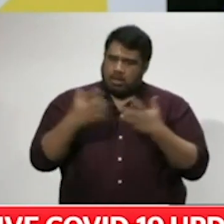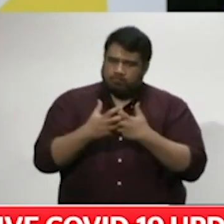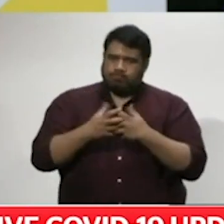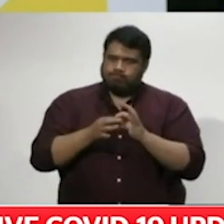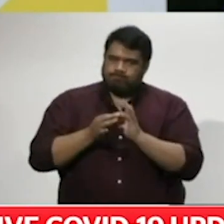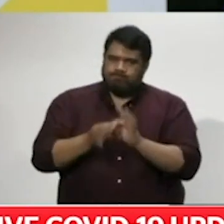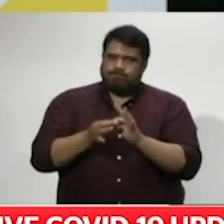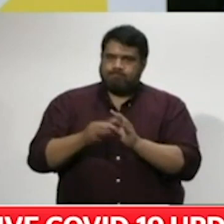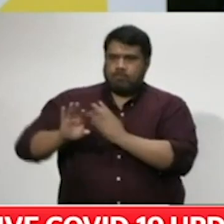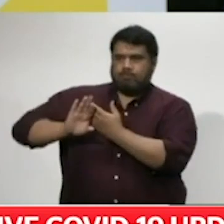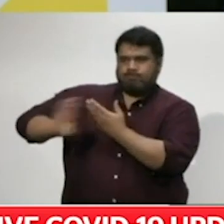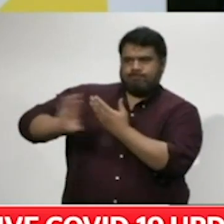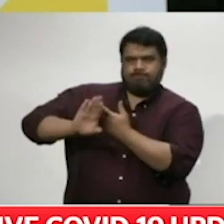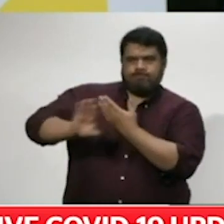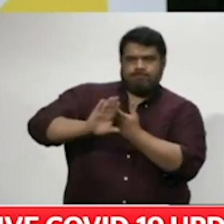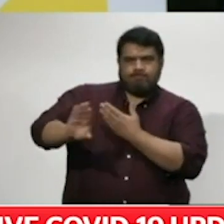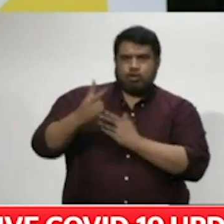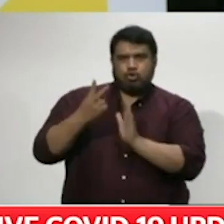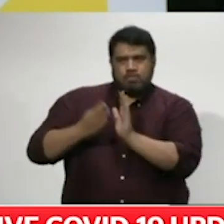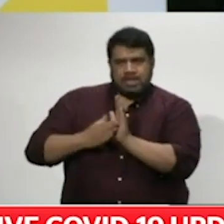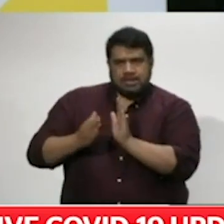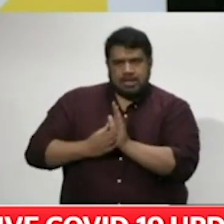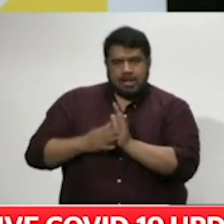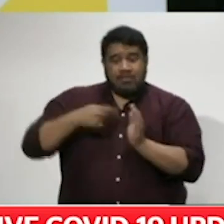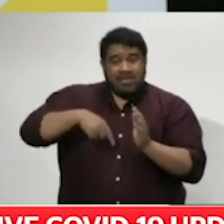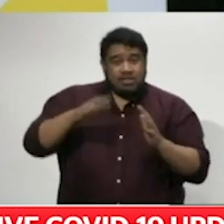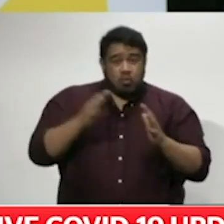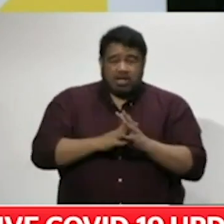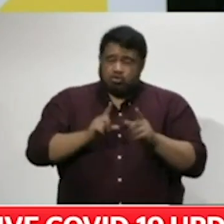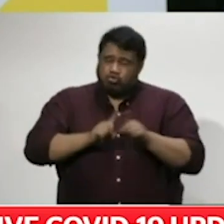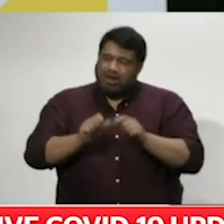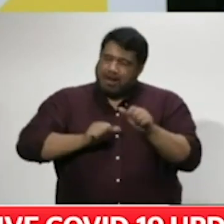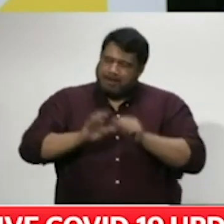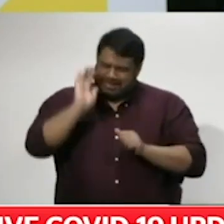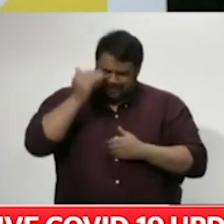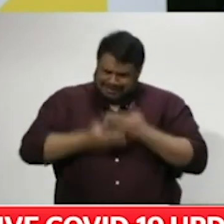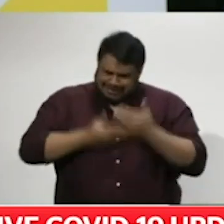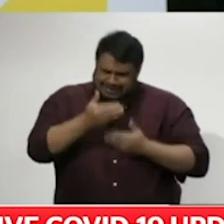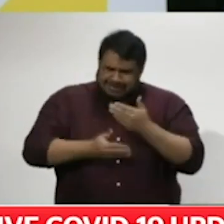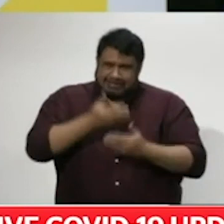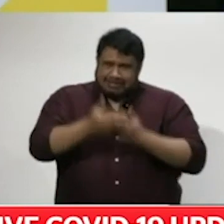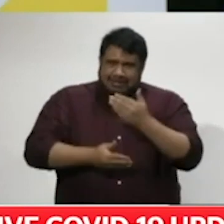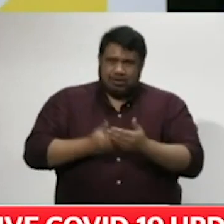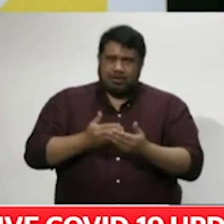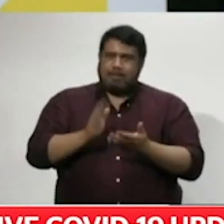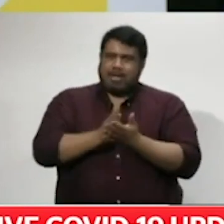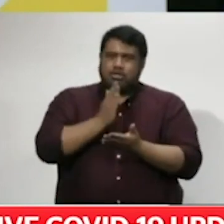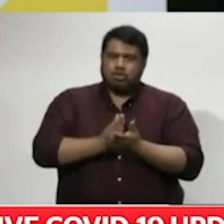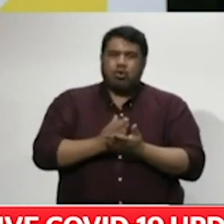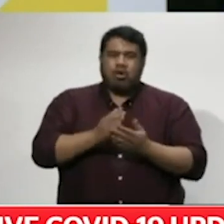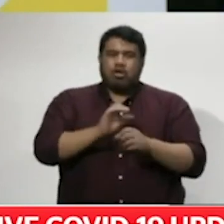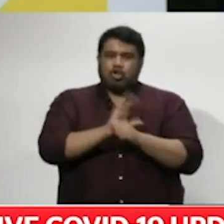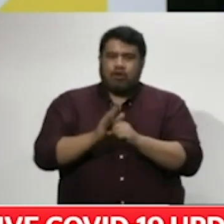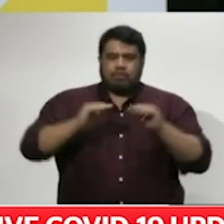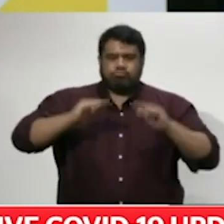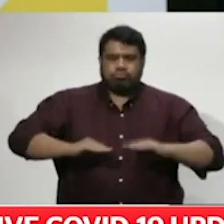Distancing and let's double down this week to maintain this good run of numbers. I'm also mindful that I